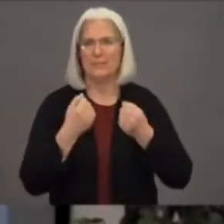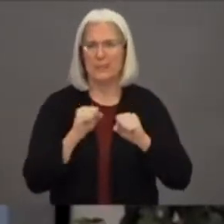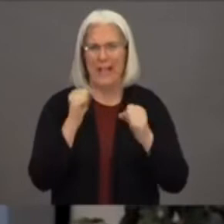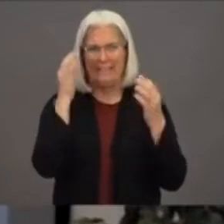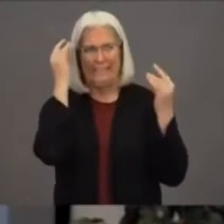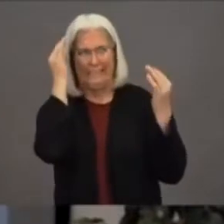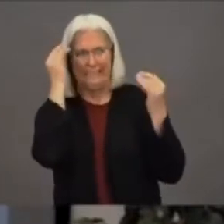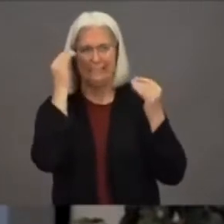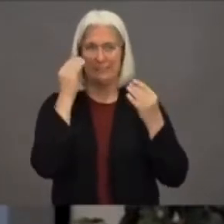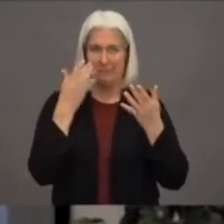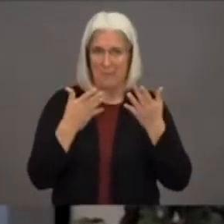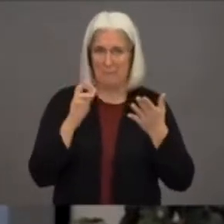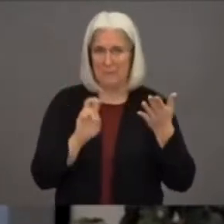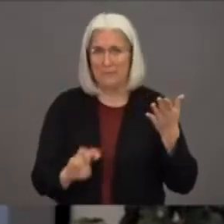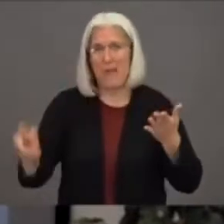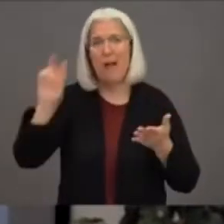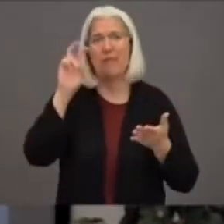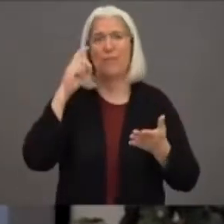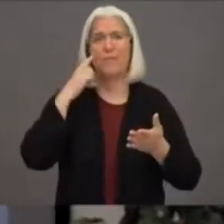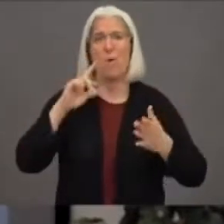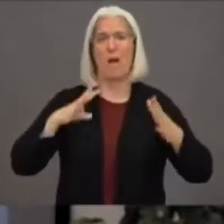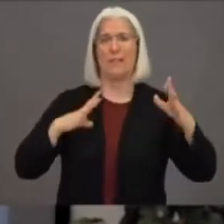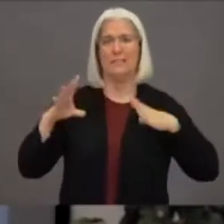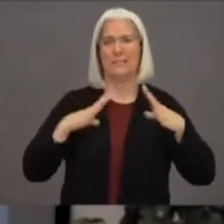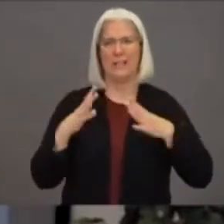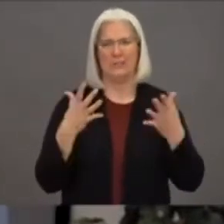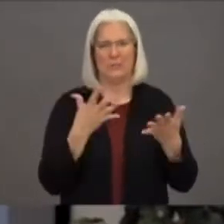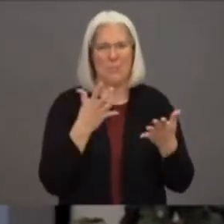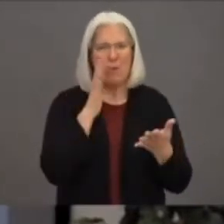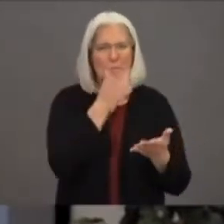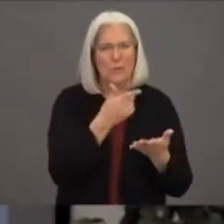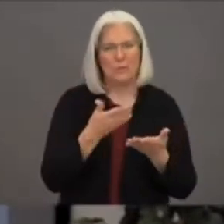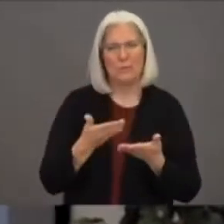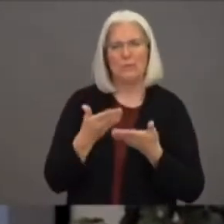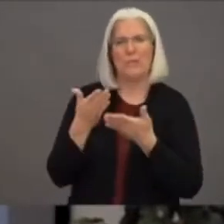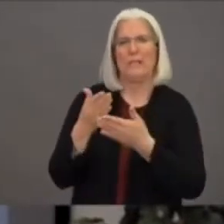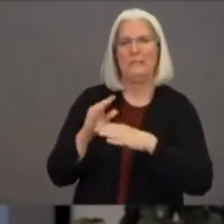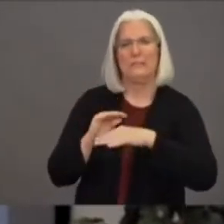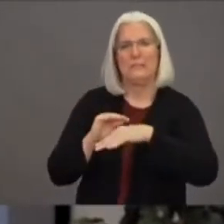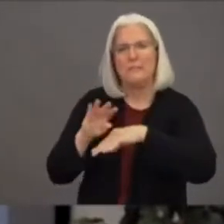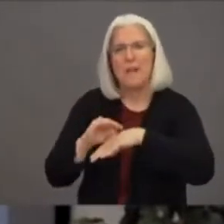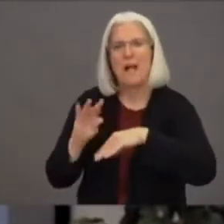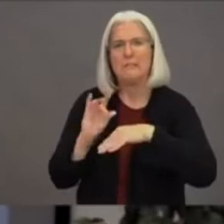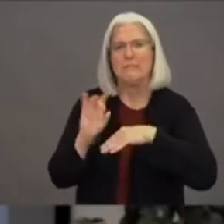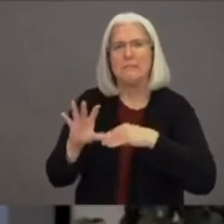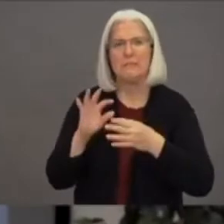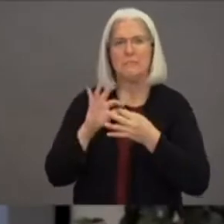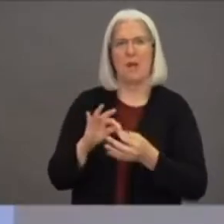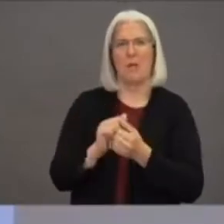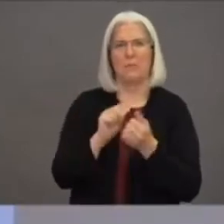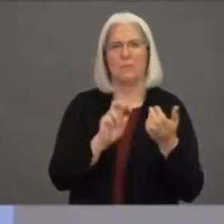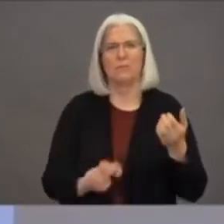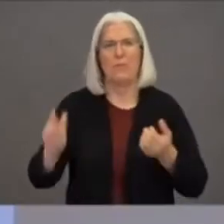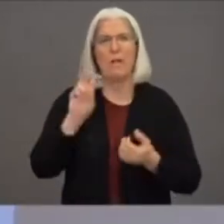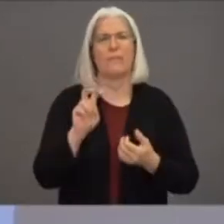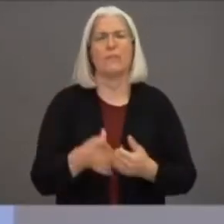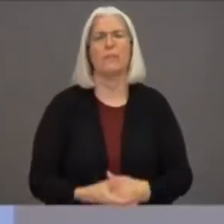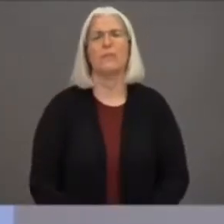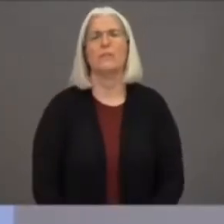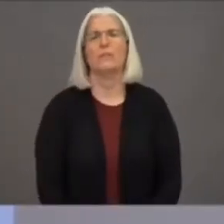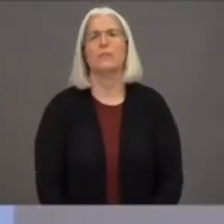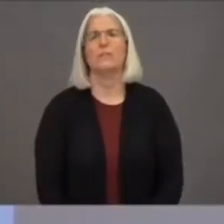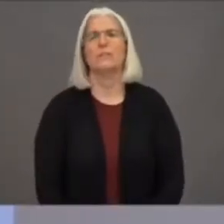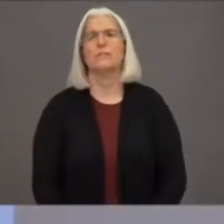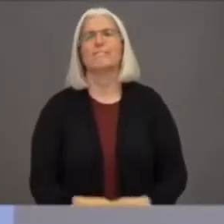what would you say to them if they're still considering the travel? We want to let you know that cases here of COVID-19